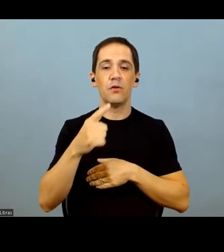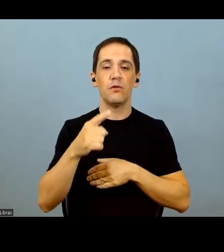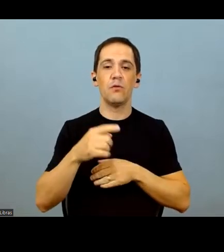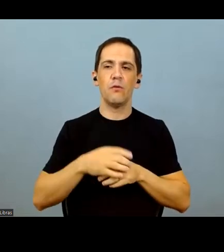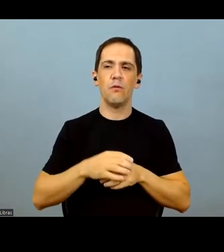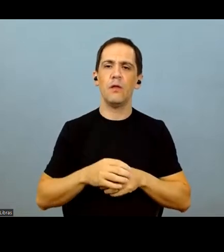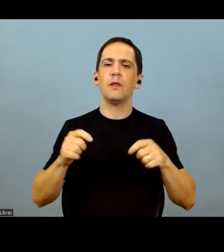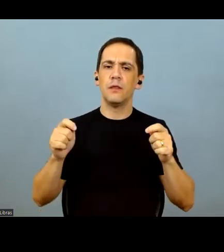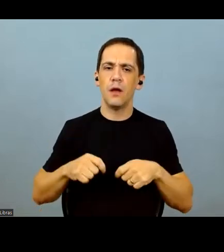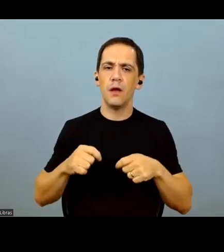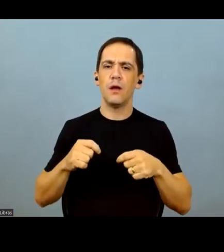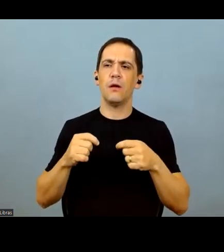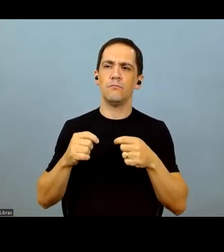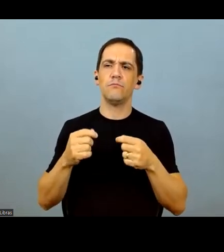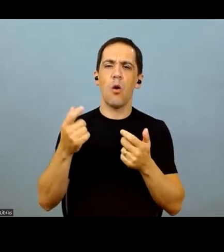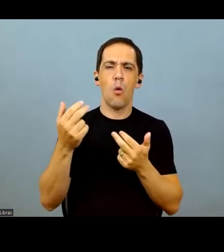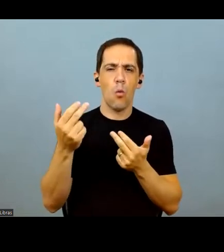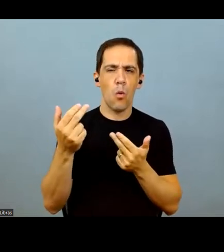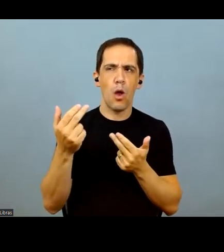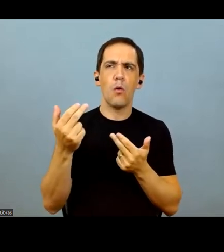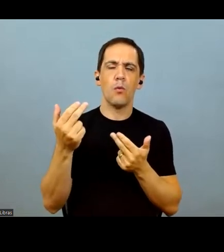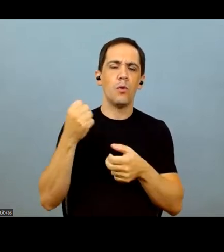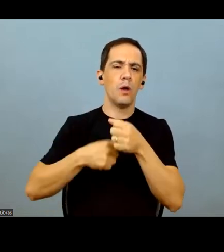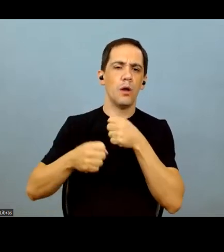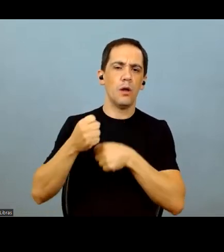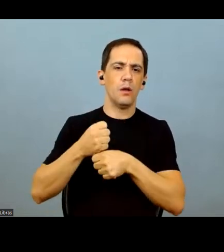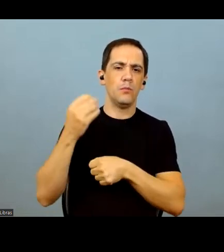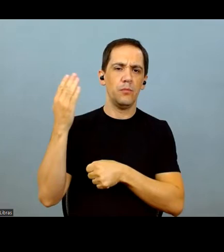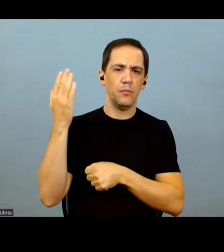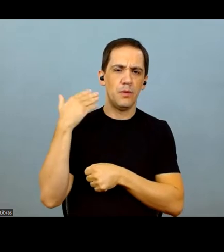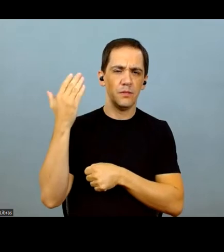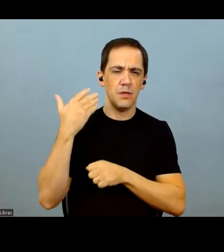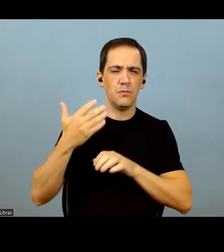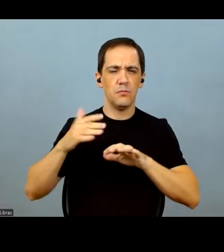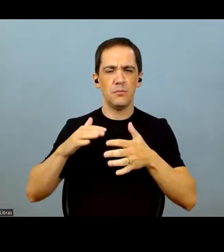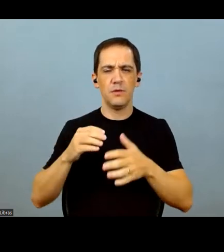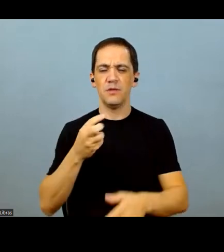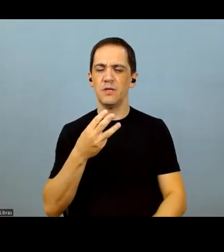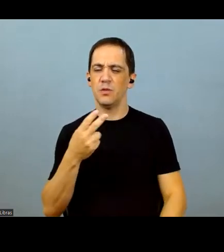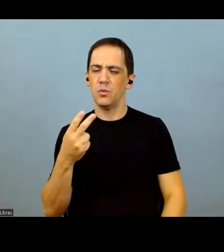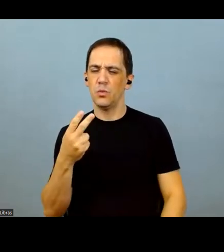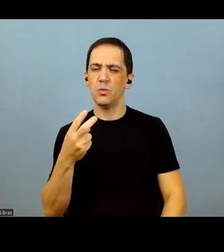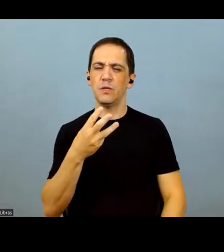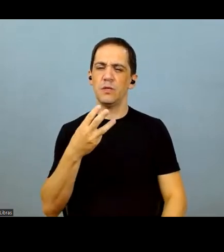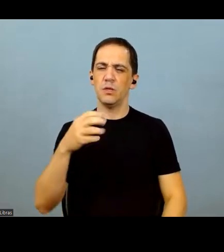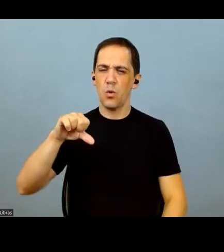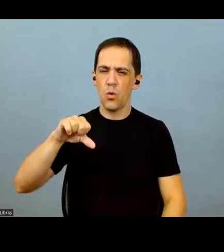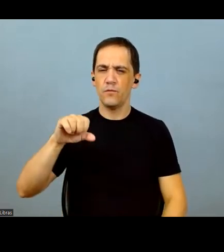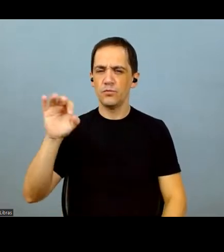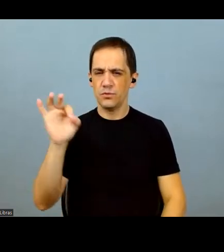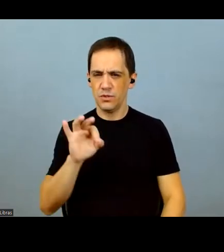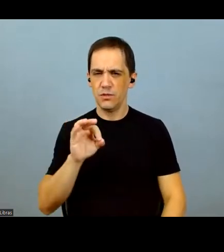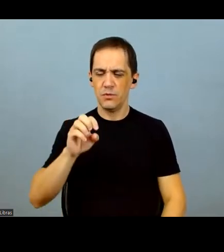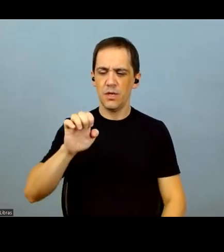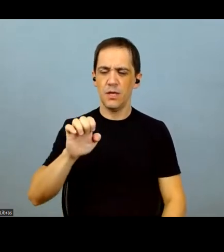say that we'll have very margins that will be very close to the ones we had